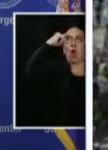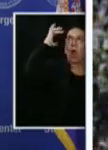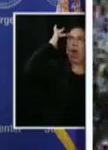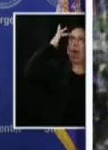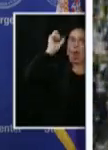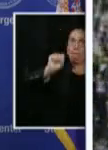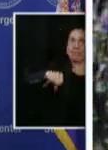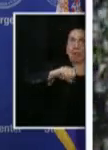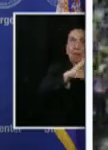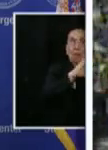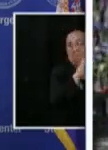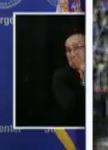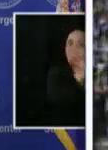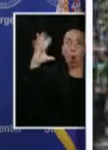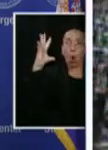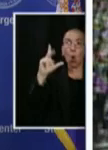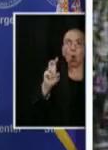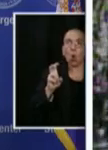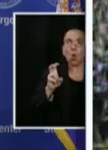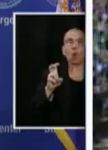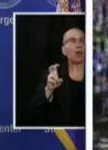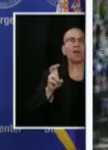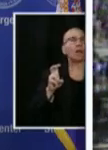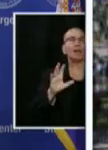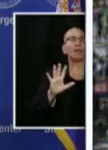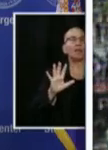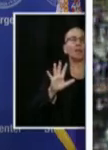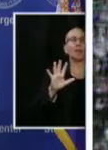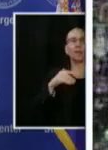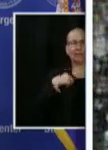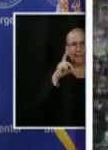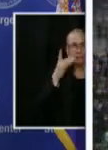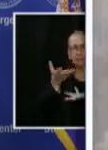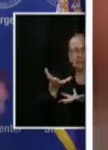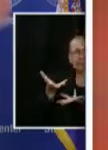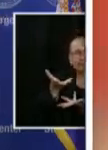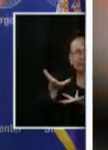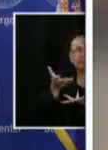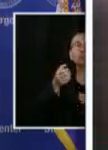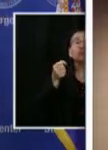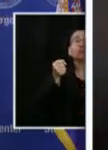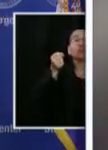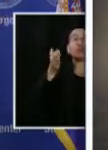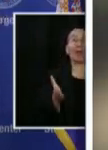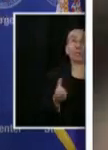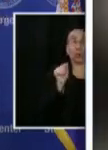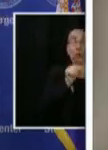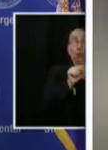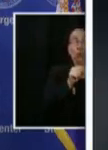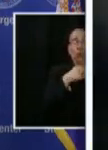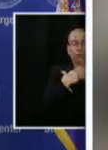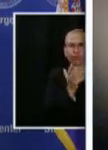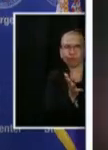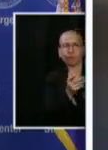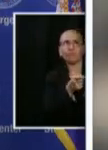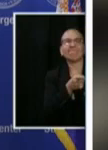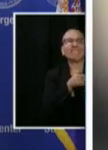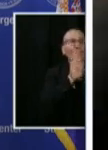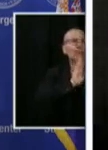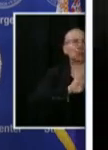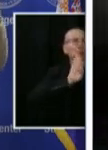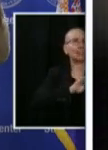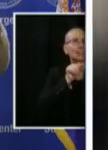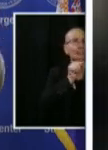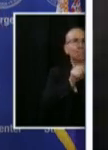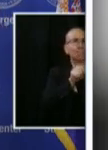don't want to speak ahead of this, but the preliminary with the interviews of the driver was frustrated. They'll talk about how you close in sections, and he got ahead of that and why